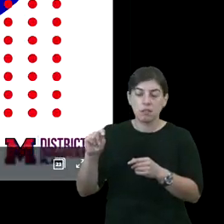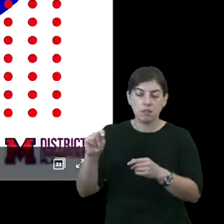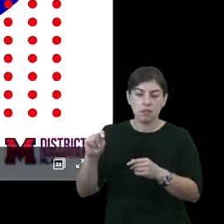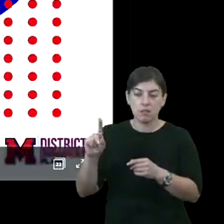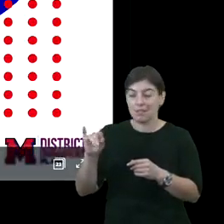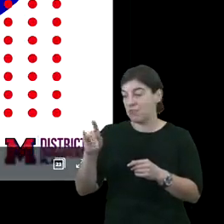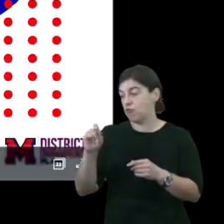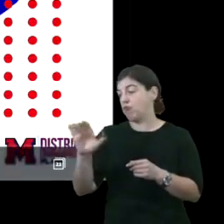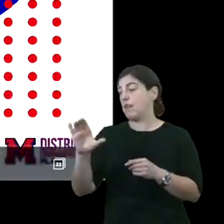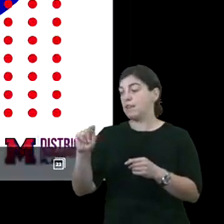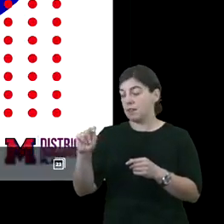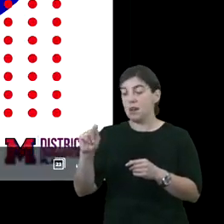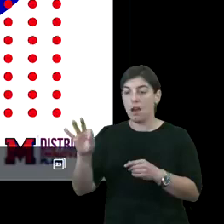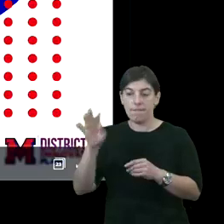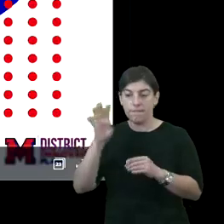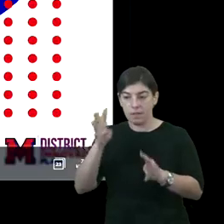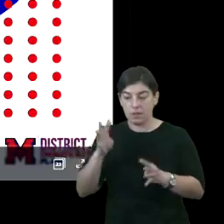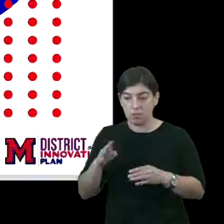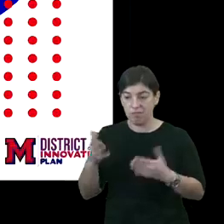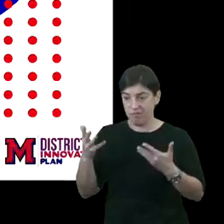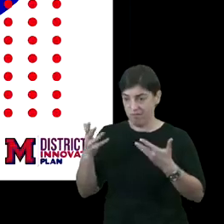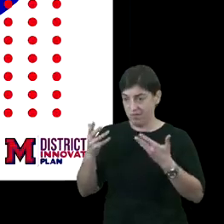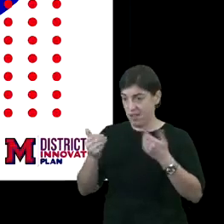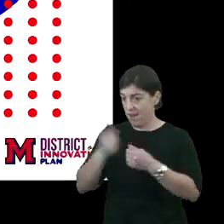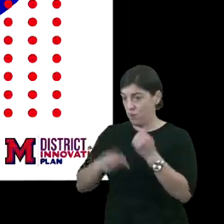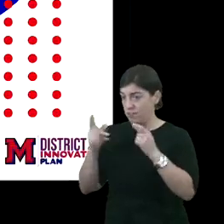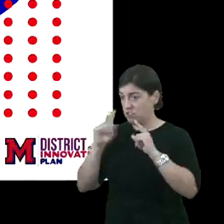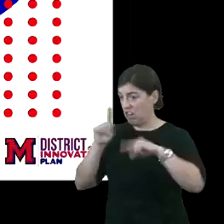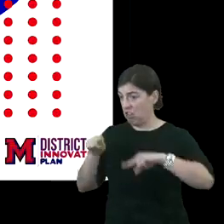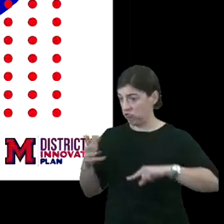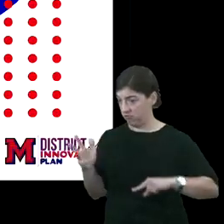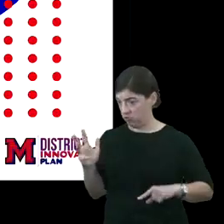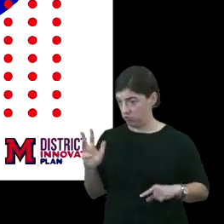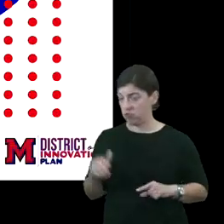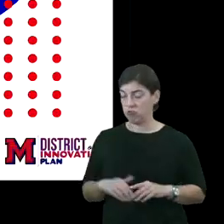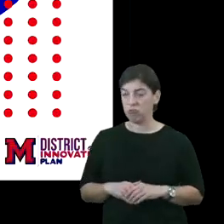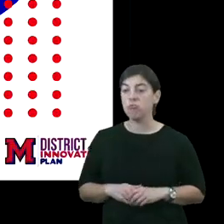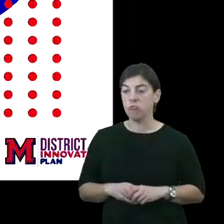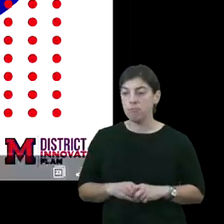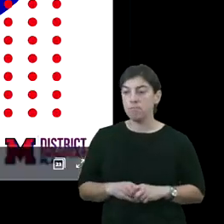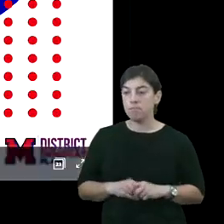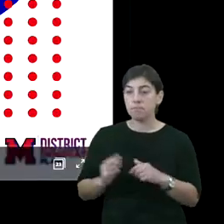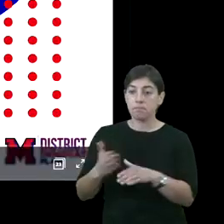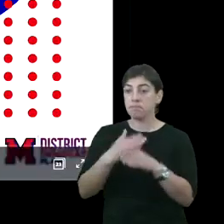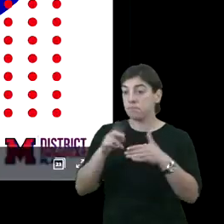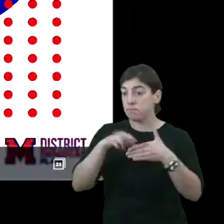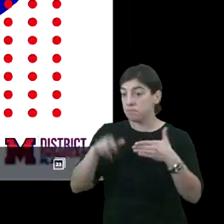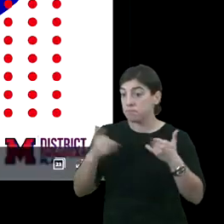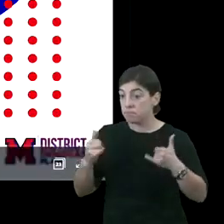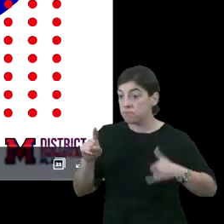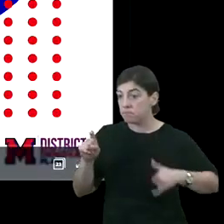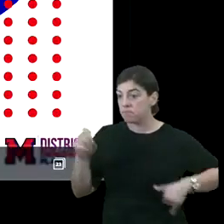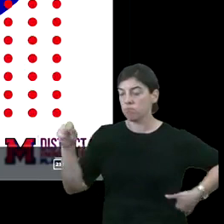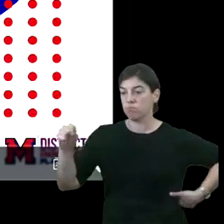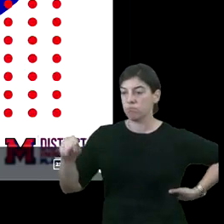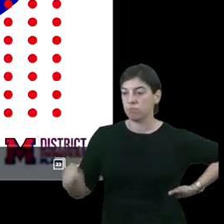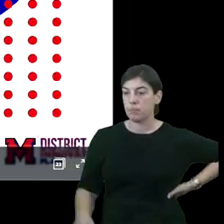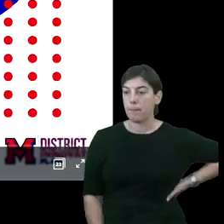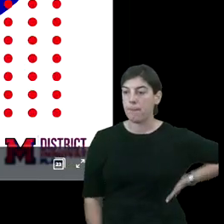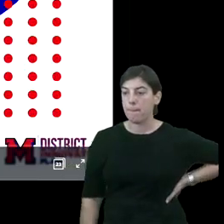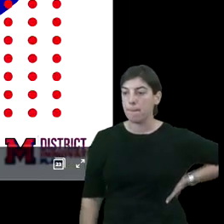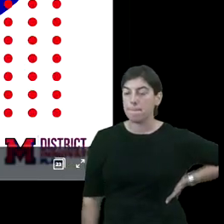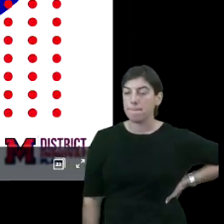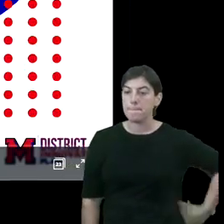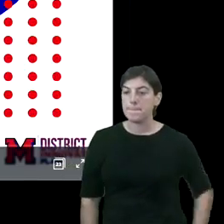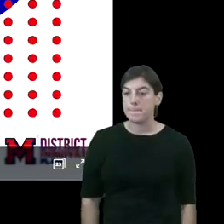So I do see that everybody has gone ahead and answered the questions in the poll. Okay, great. So are we able to share results at this time? Yes, ma'am. Okay,